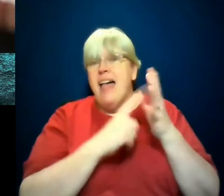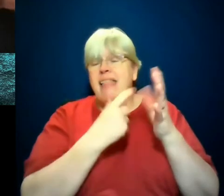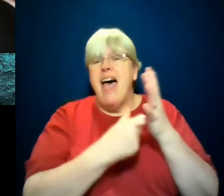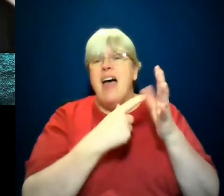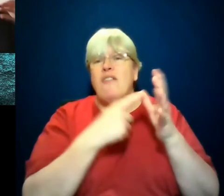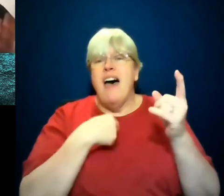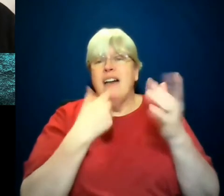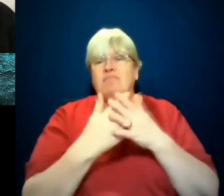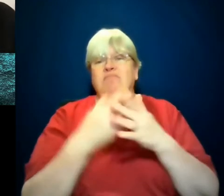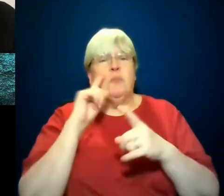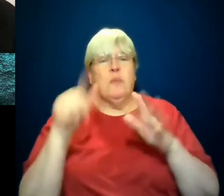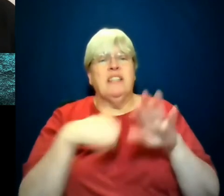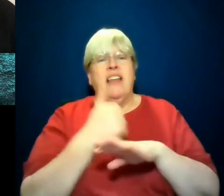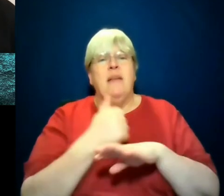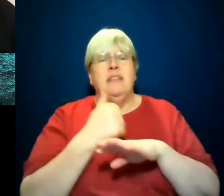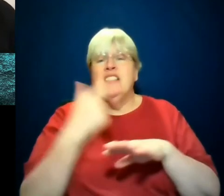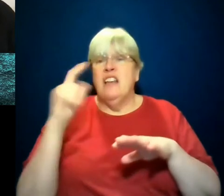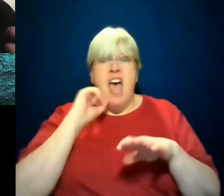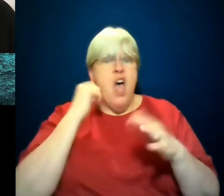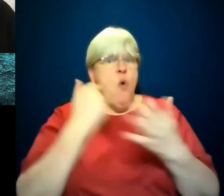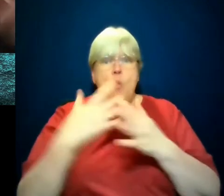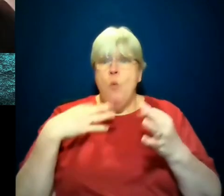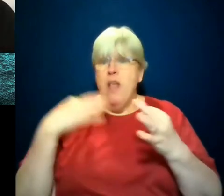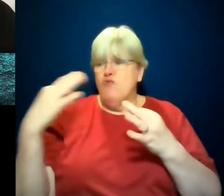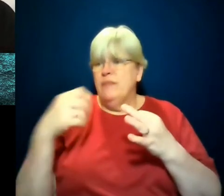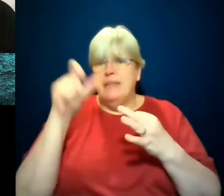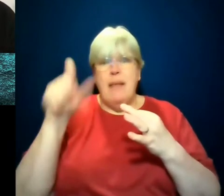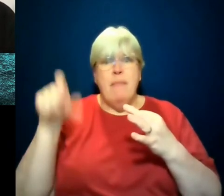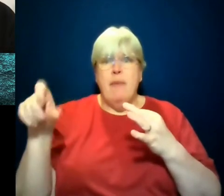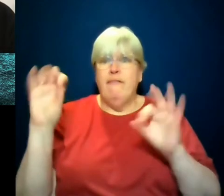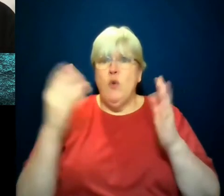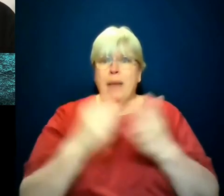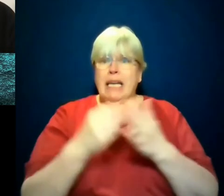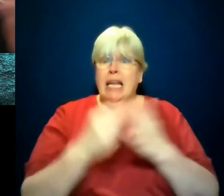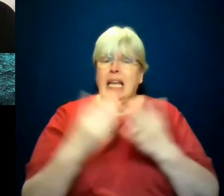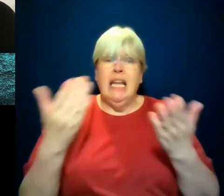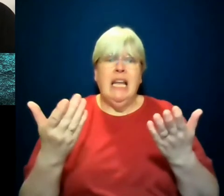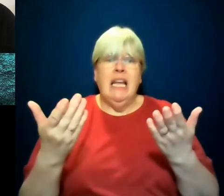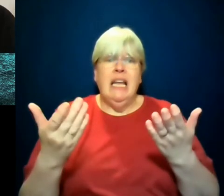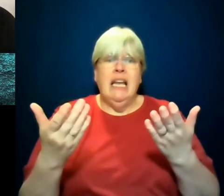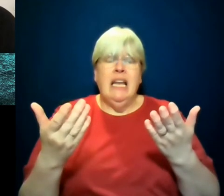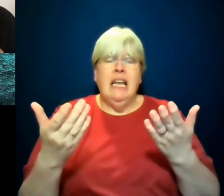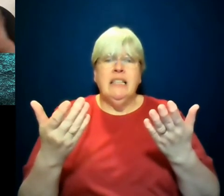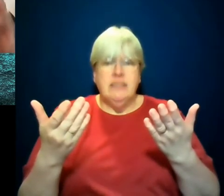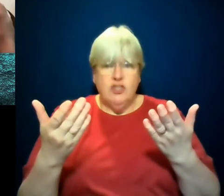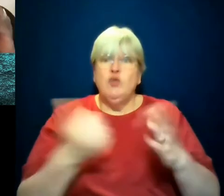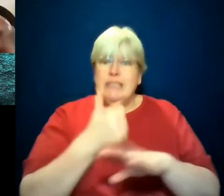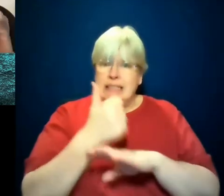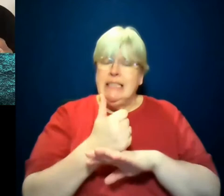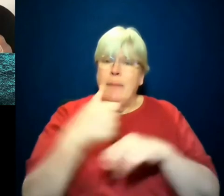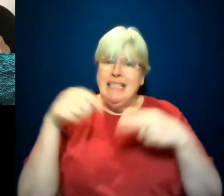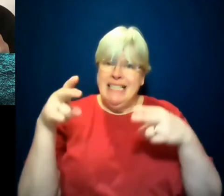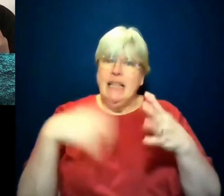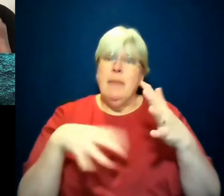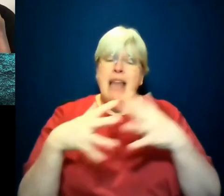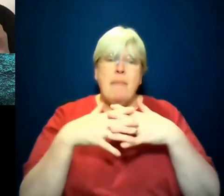So she said, I will represent people who can't afford a lawyer and ended up inventing this system in America. And because I see through